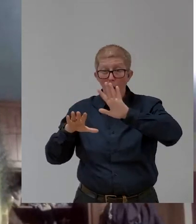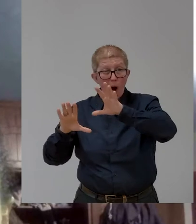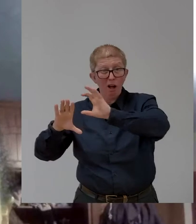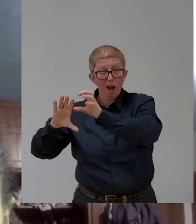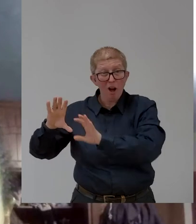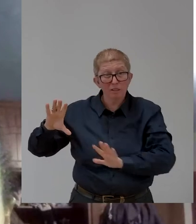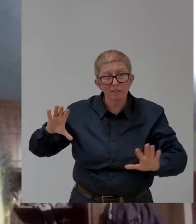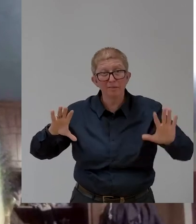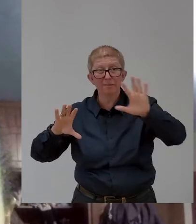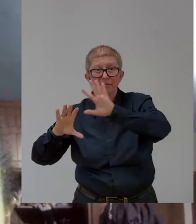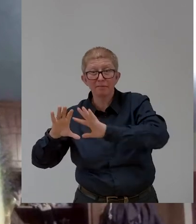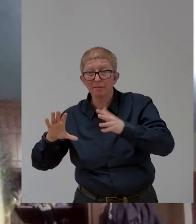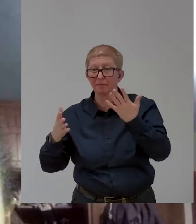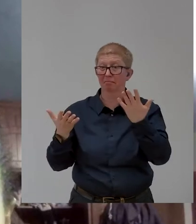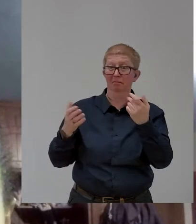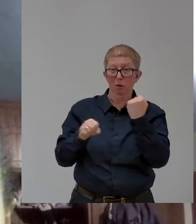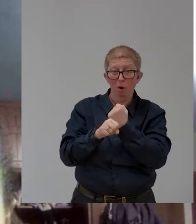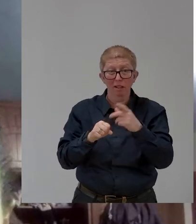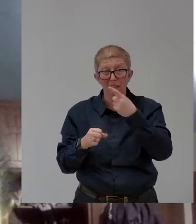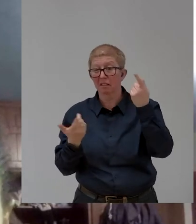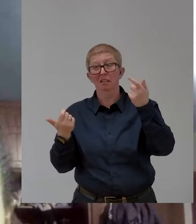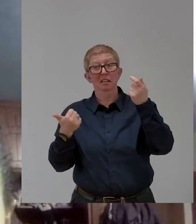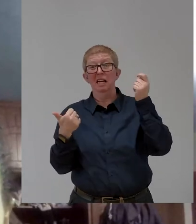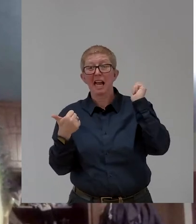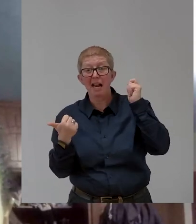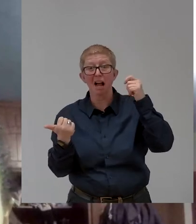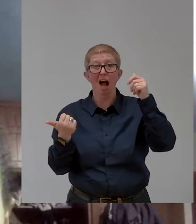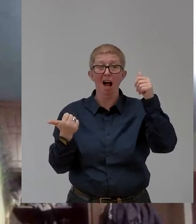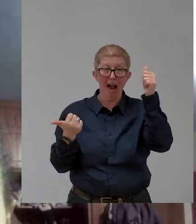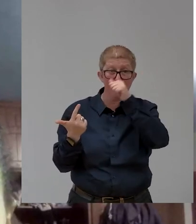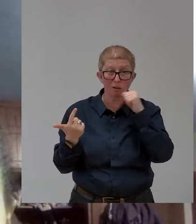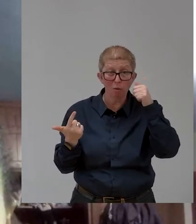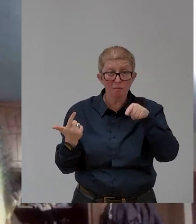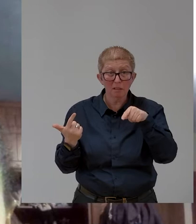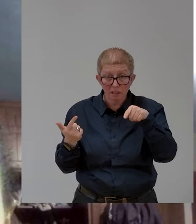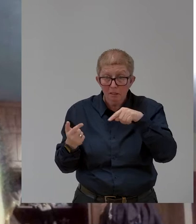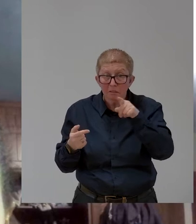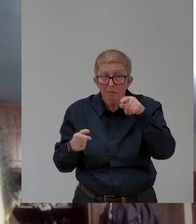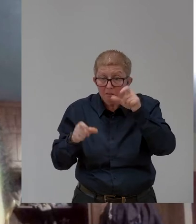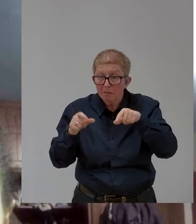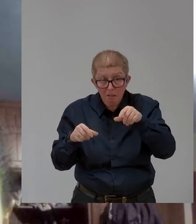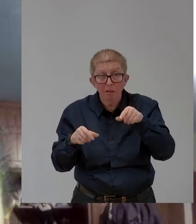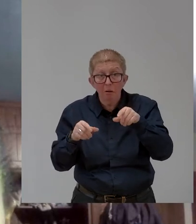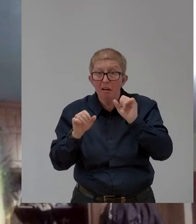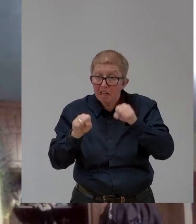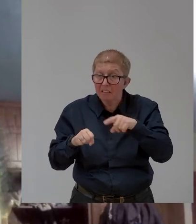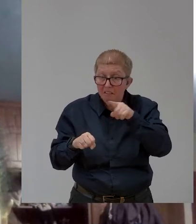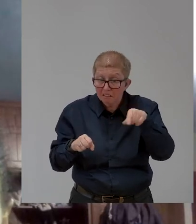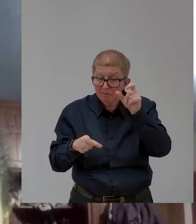in Ethiopia? So sometimes global level commitments are stuck there. Second thing is, of course, the disconnect between the demand and